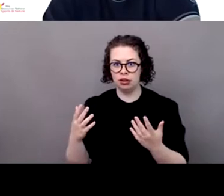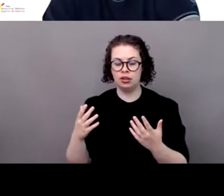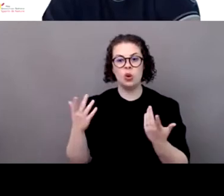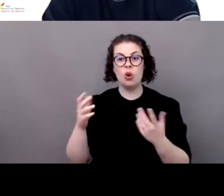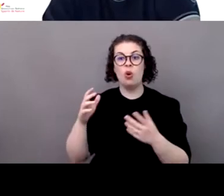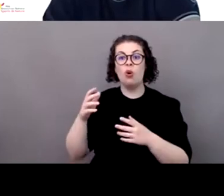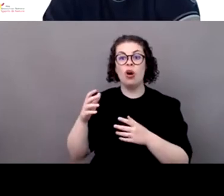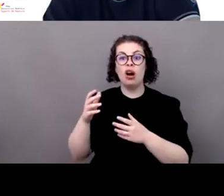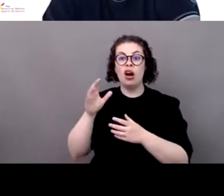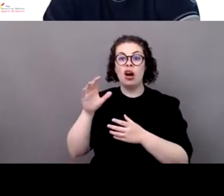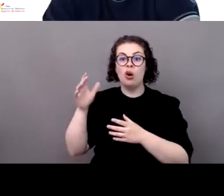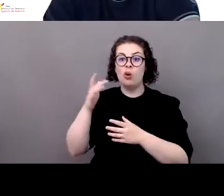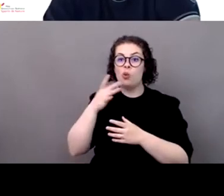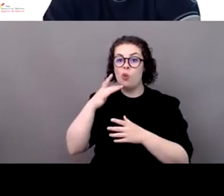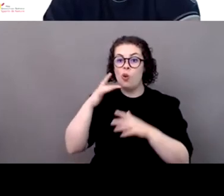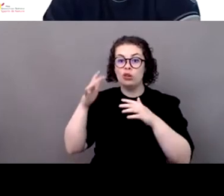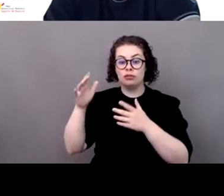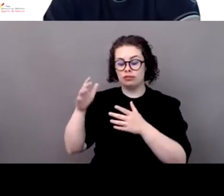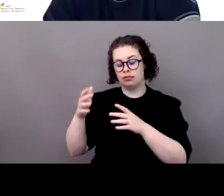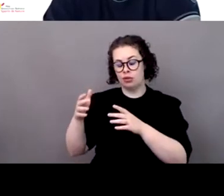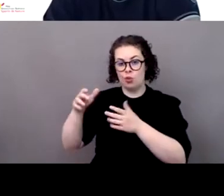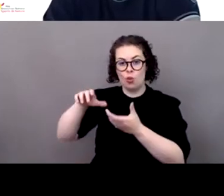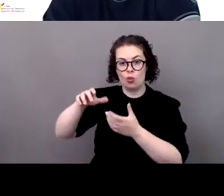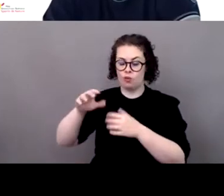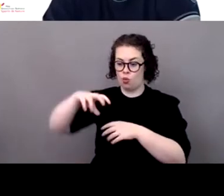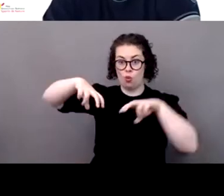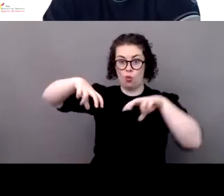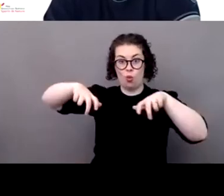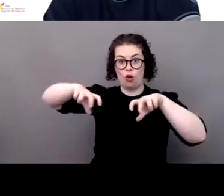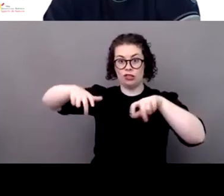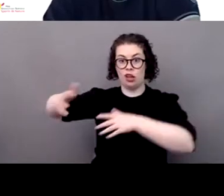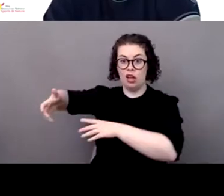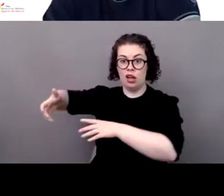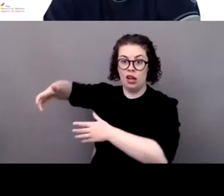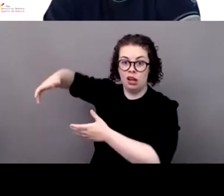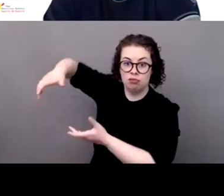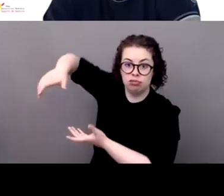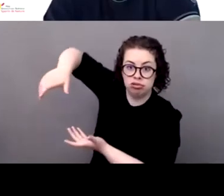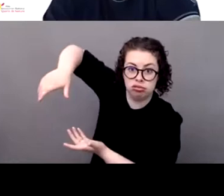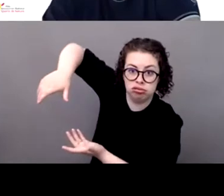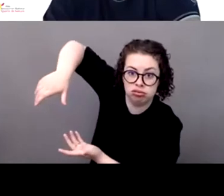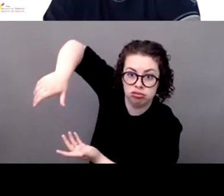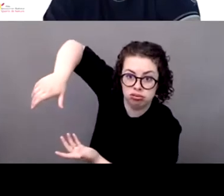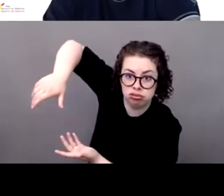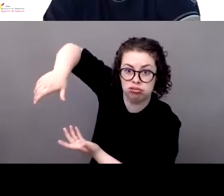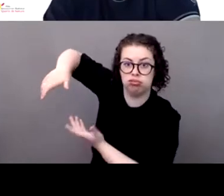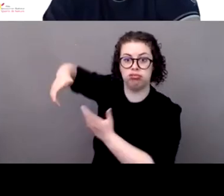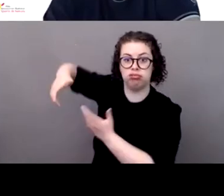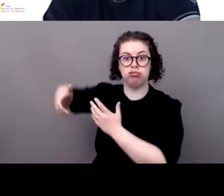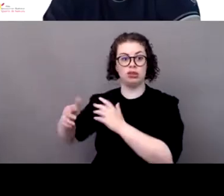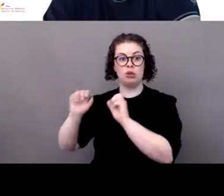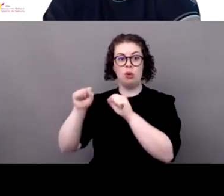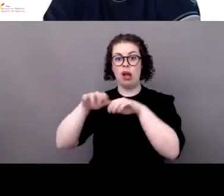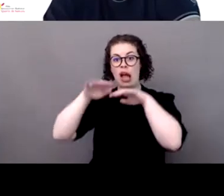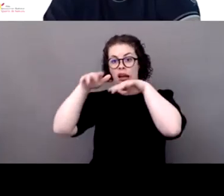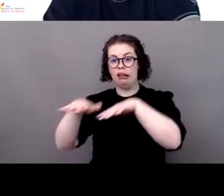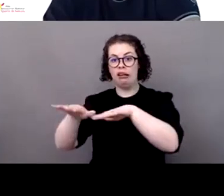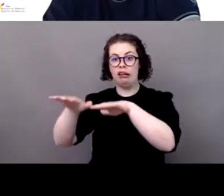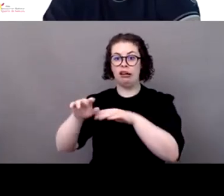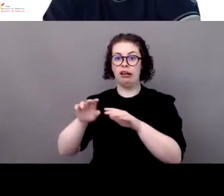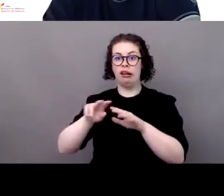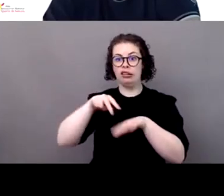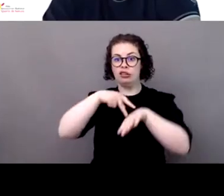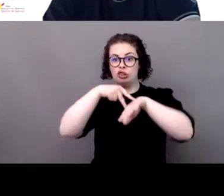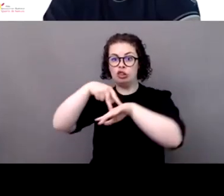allow them to surf. Surf should be in the nature, I guess. Well, this was very personal.